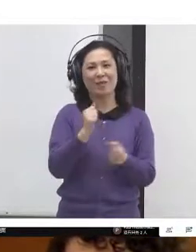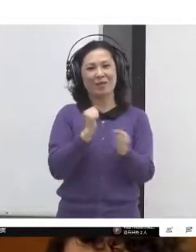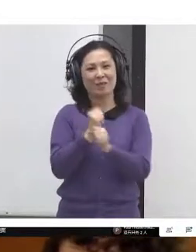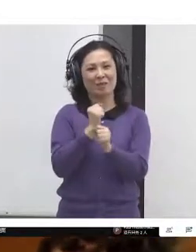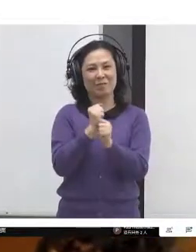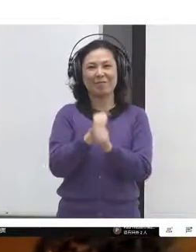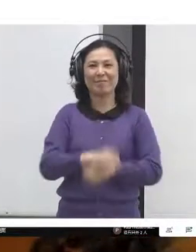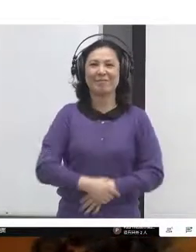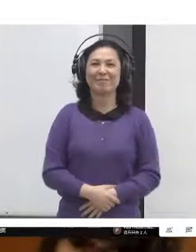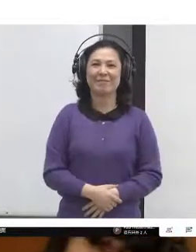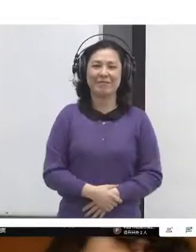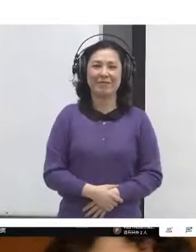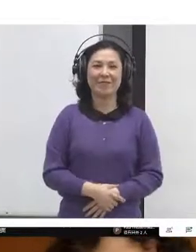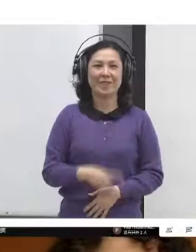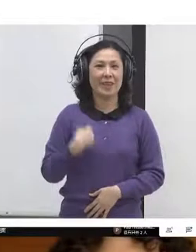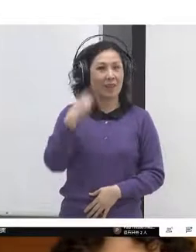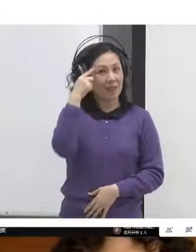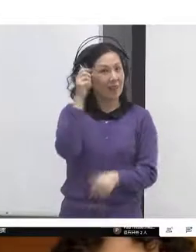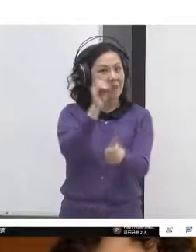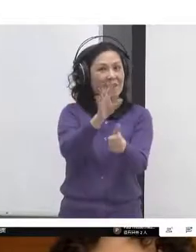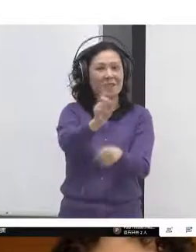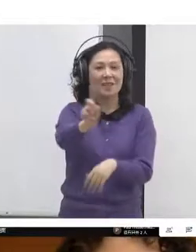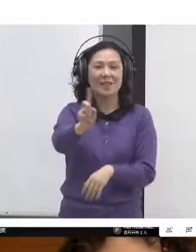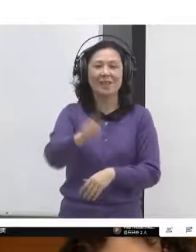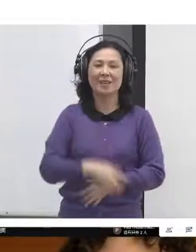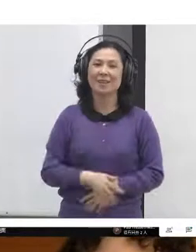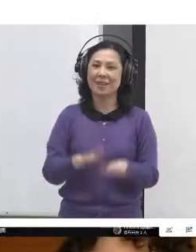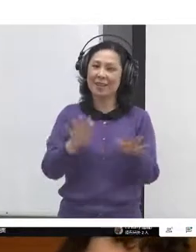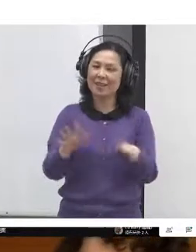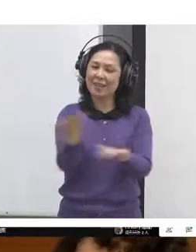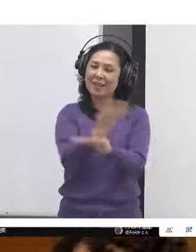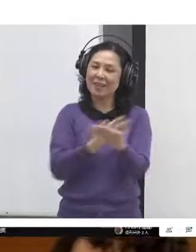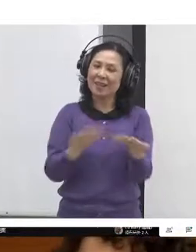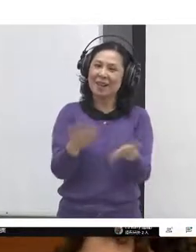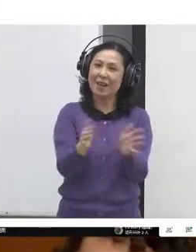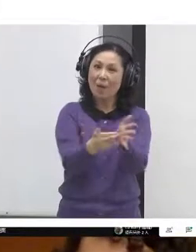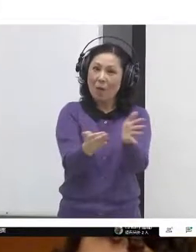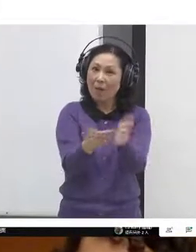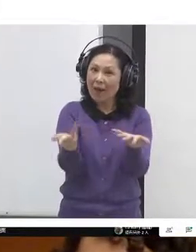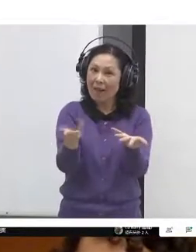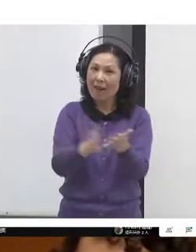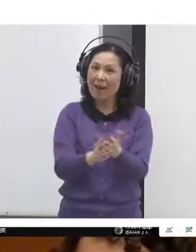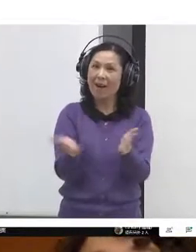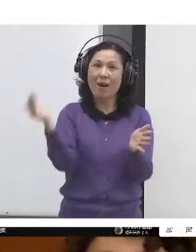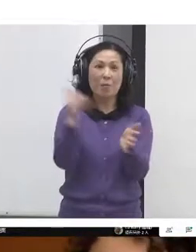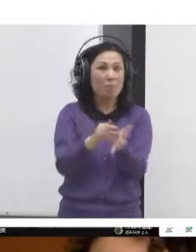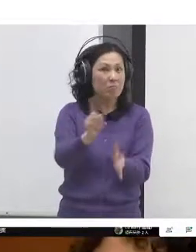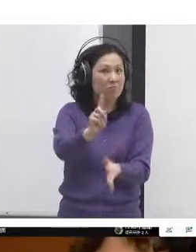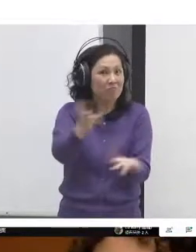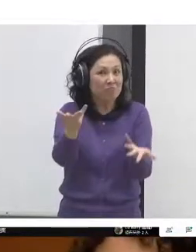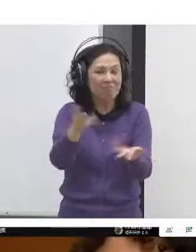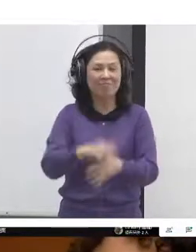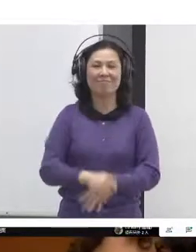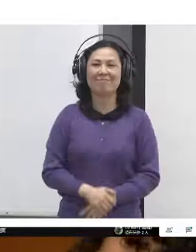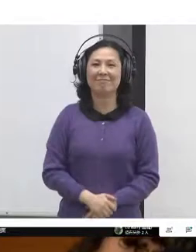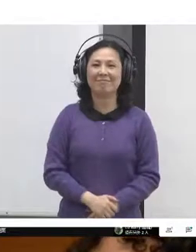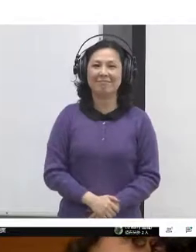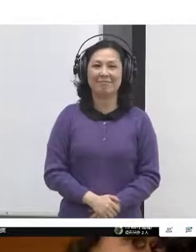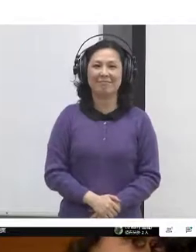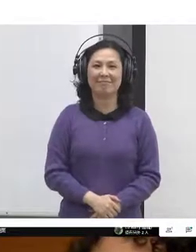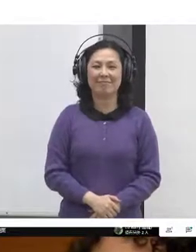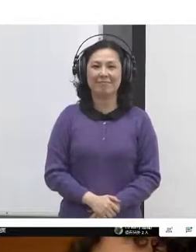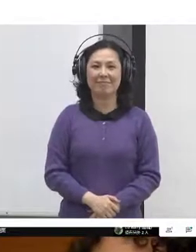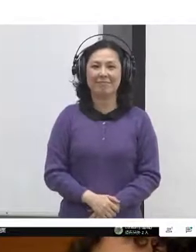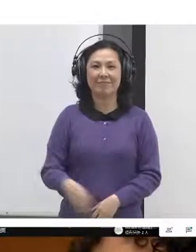happened from that incredible exchange. And first of all, the same training team